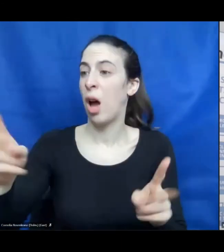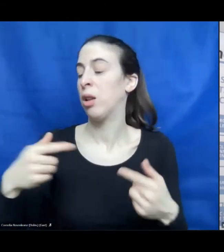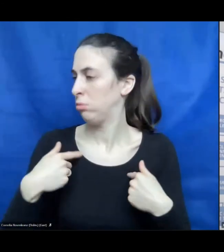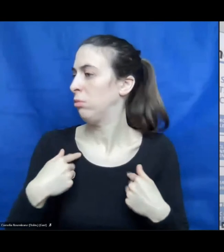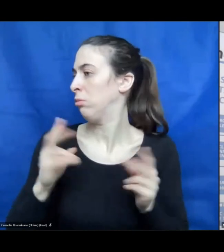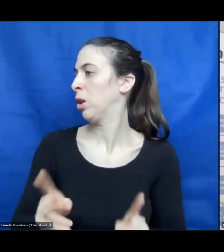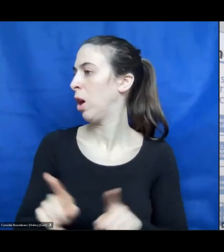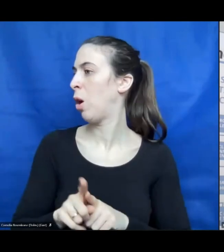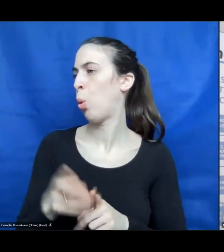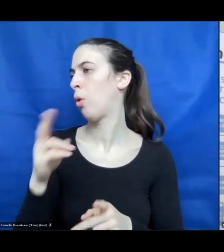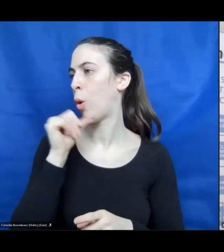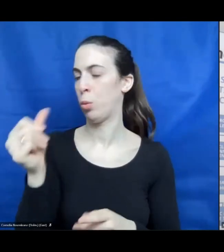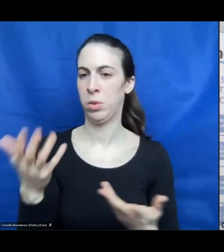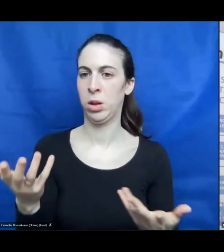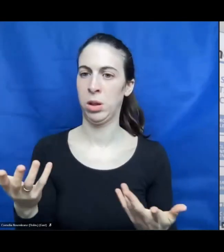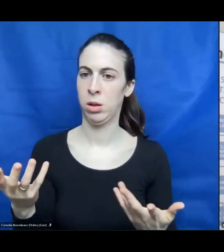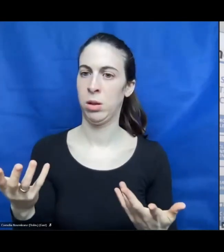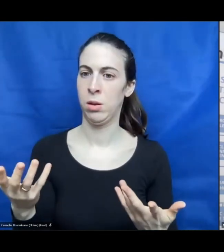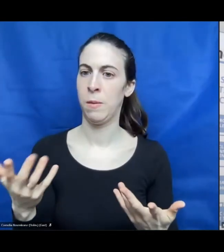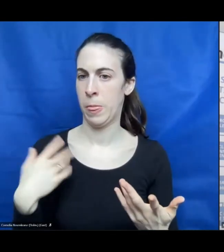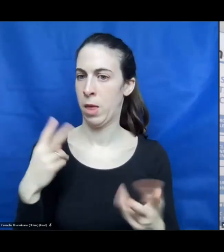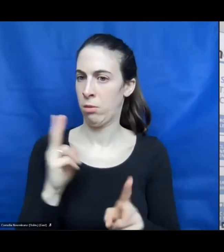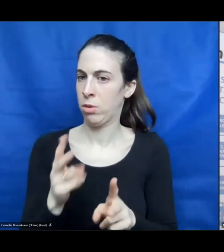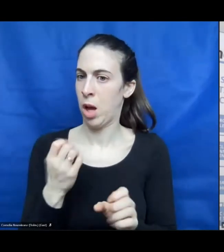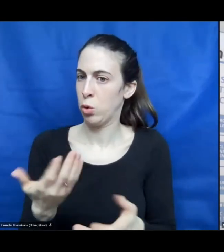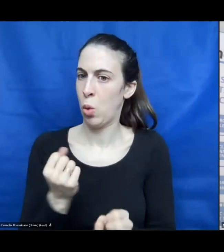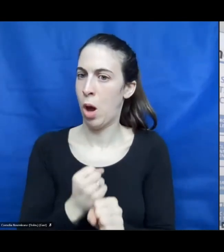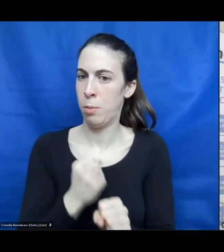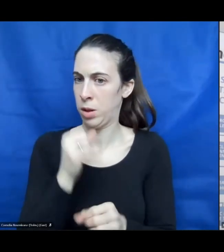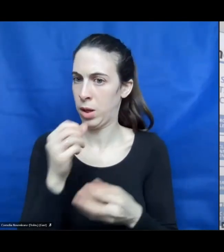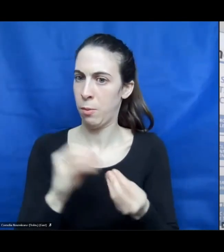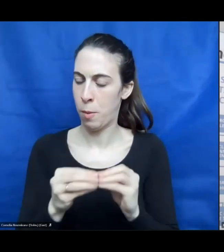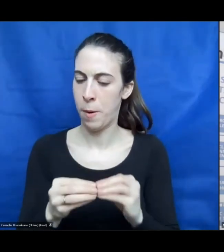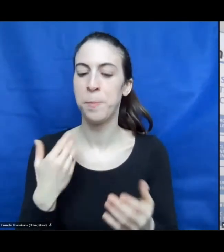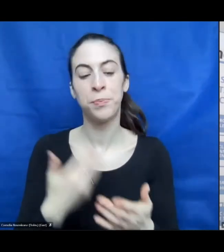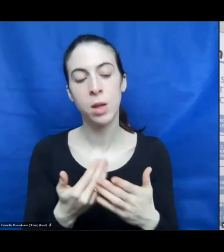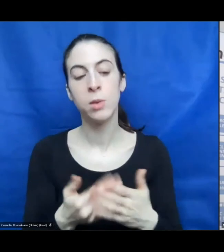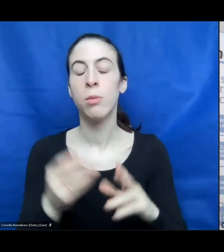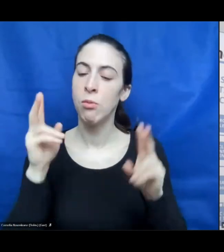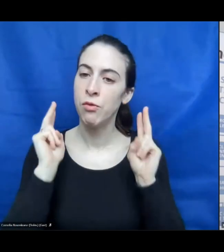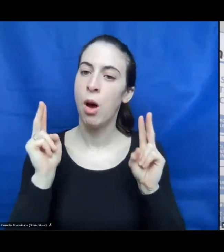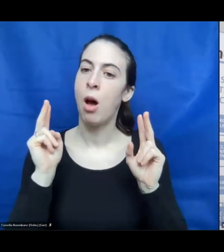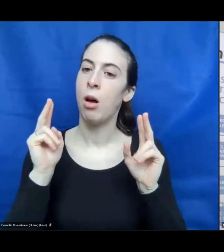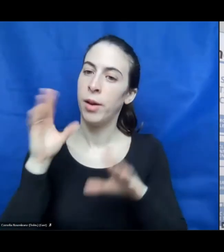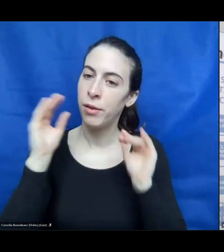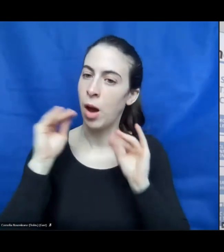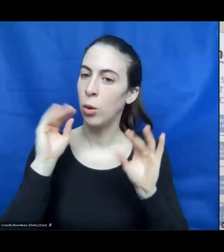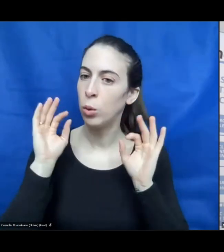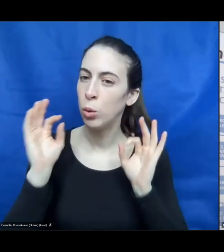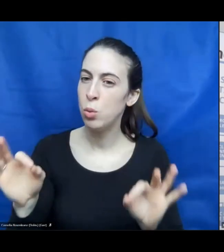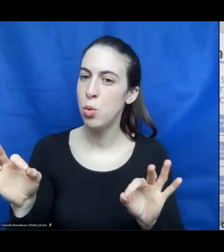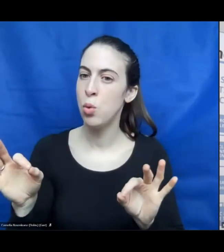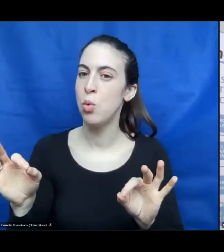do this job. Yeah. So, we had great experience in adapting and